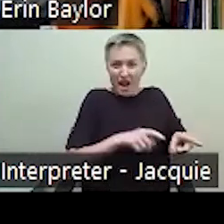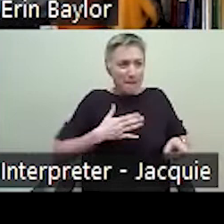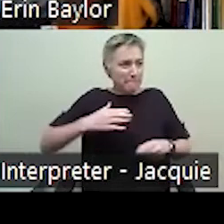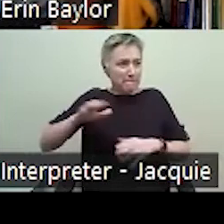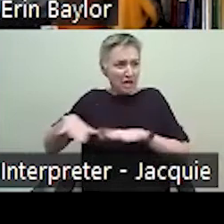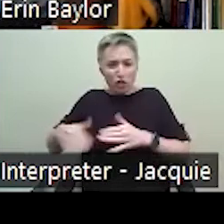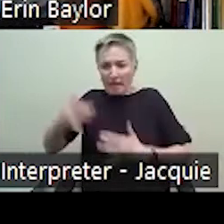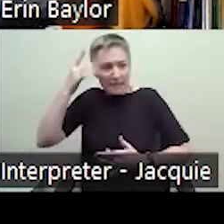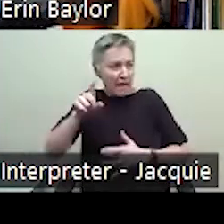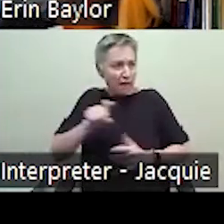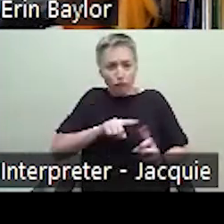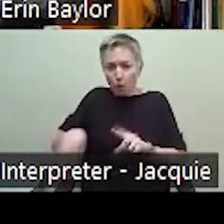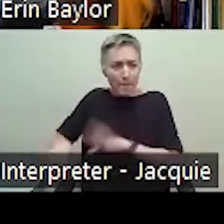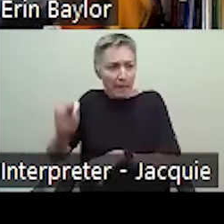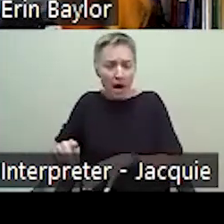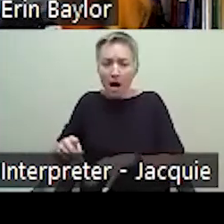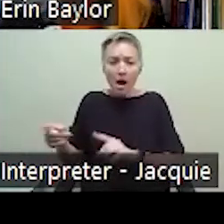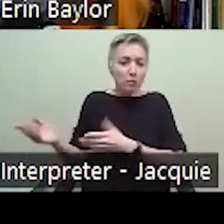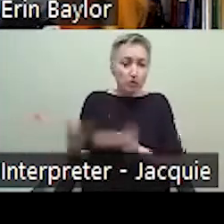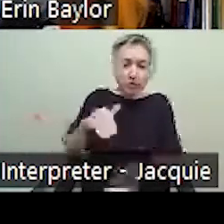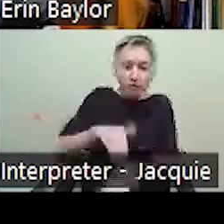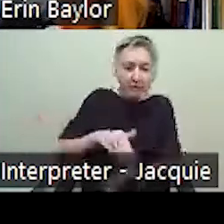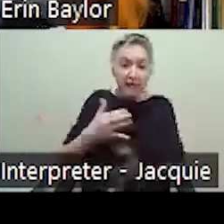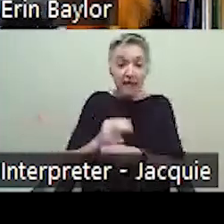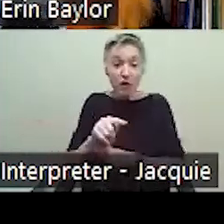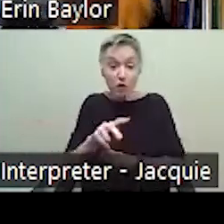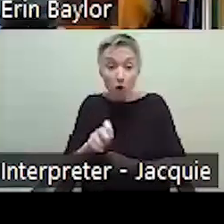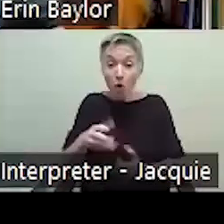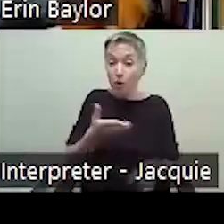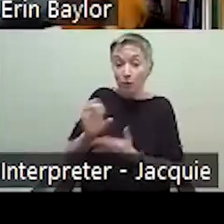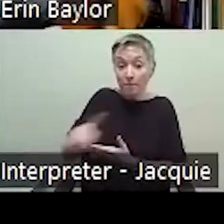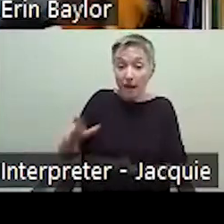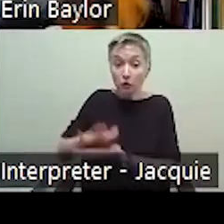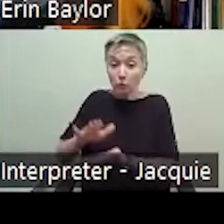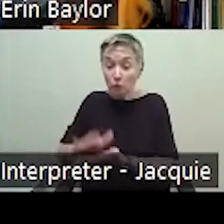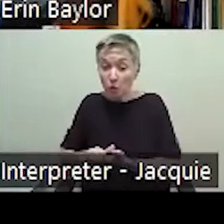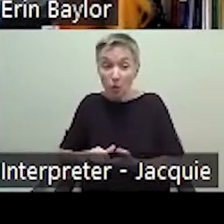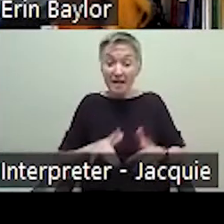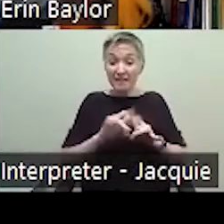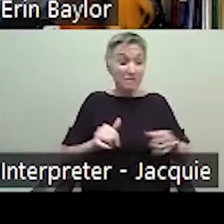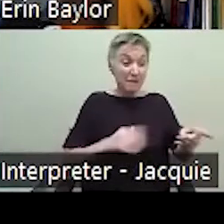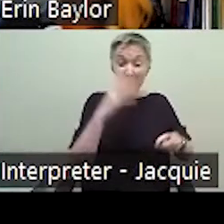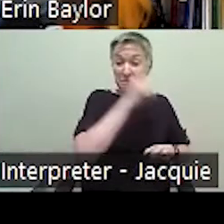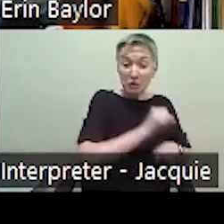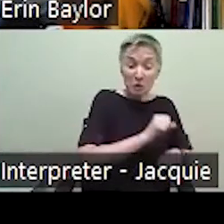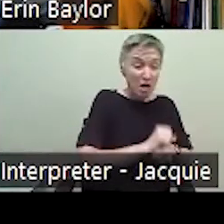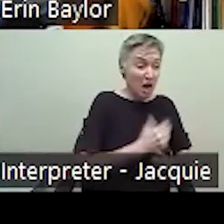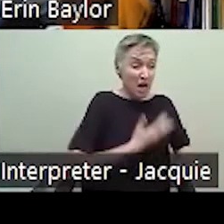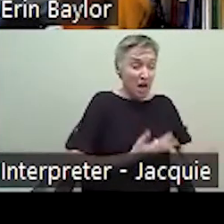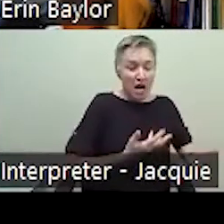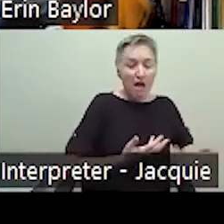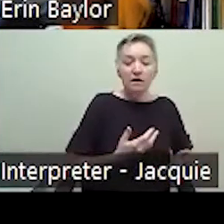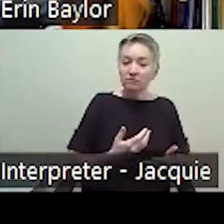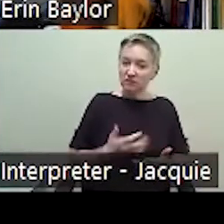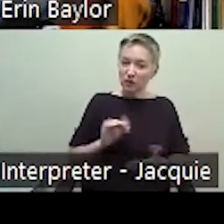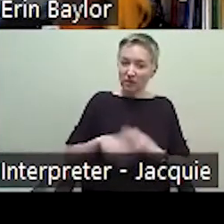a healthcare provider to get a note to get them back to school, and now they've missed a bunch of work, right? So all of those kinds of challenges